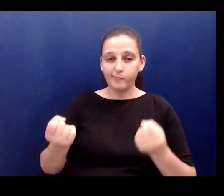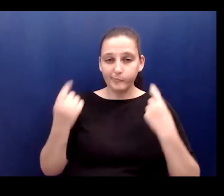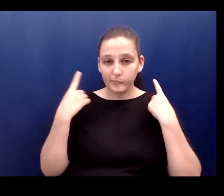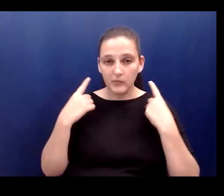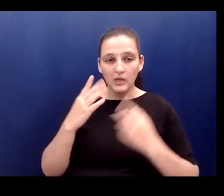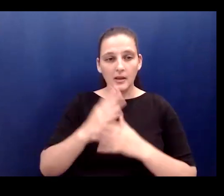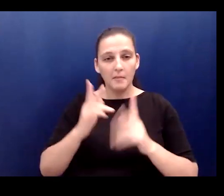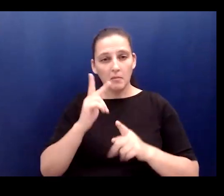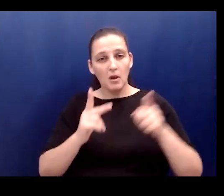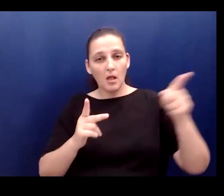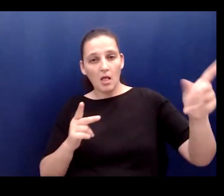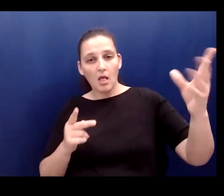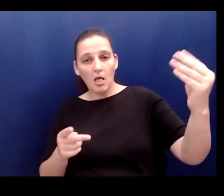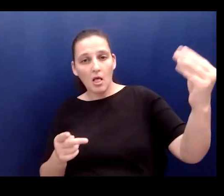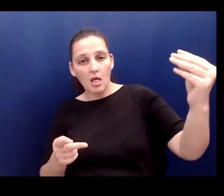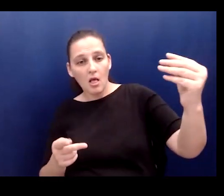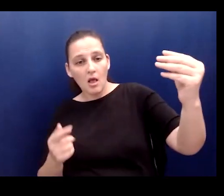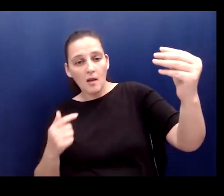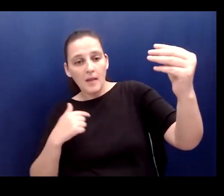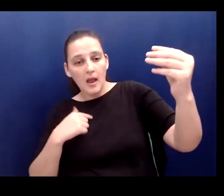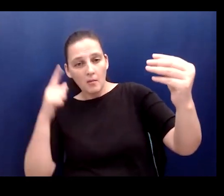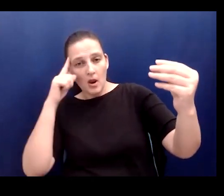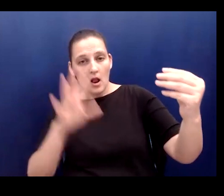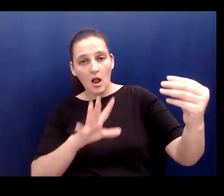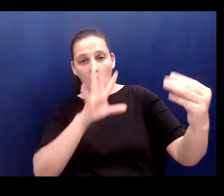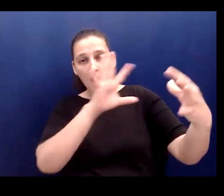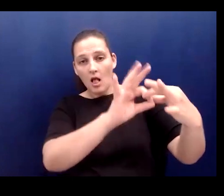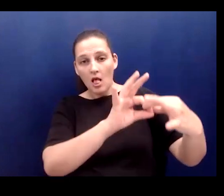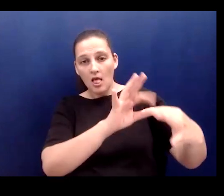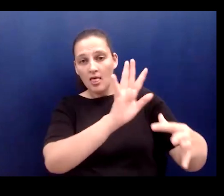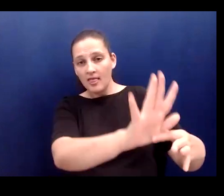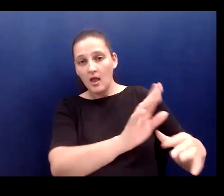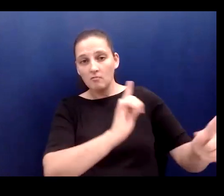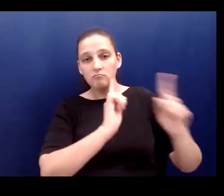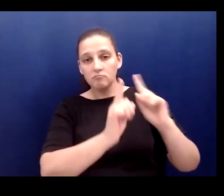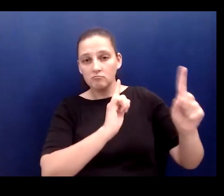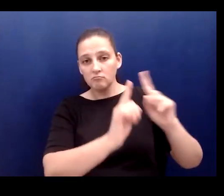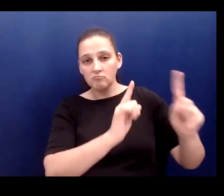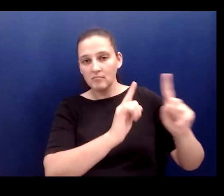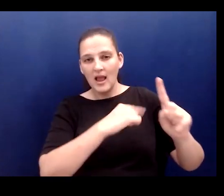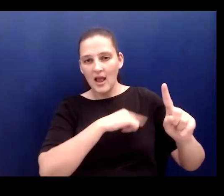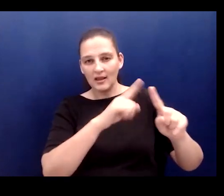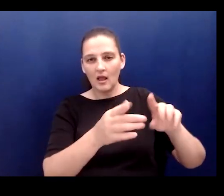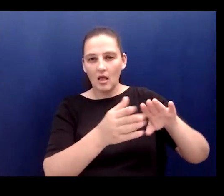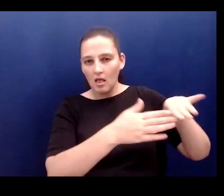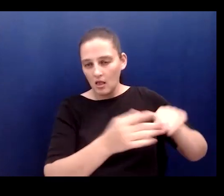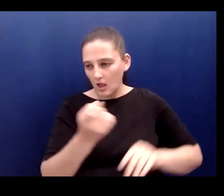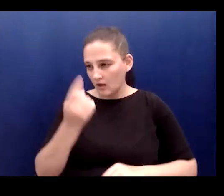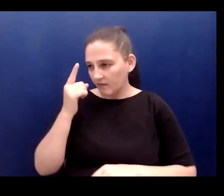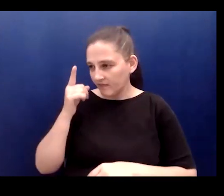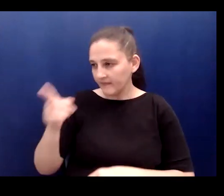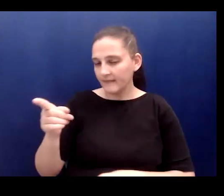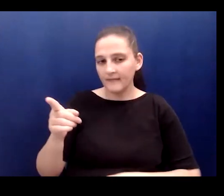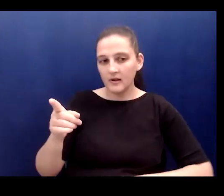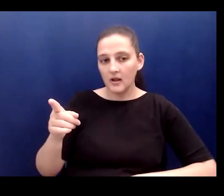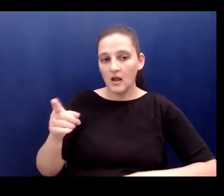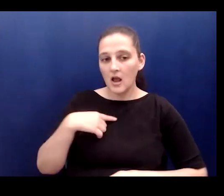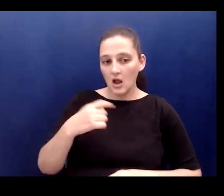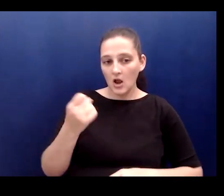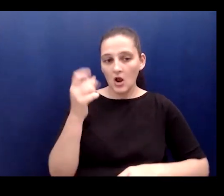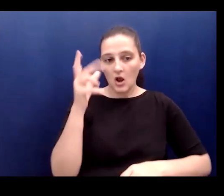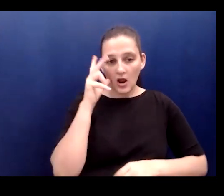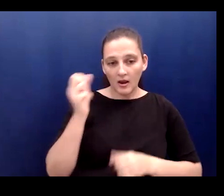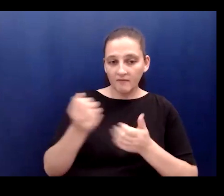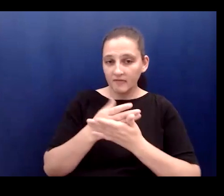my brain has latched onto their conversation and can't filter them out enough to understand you. I heard every word you said and it's on repeat in my